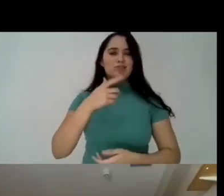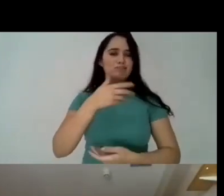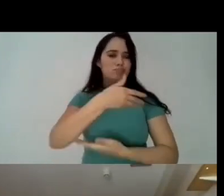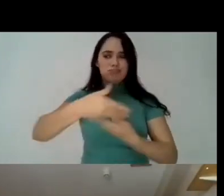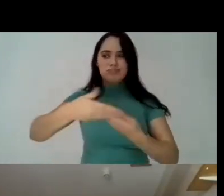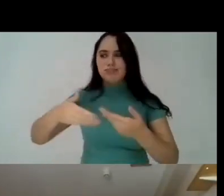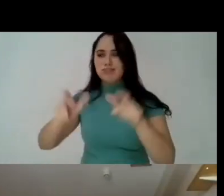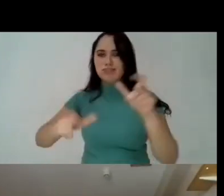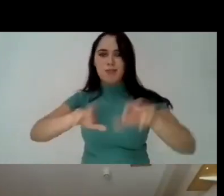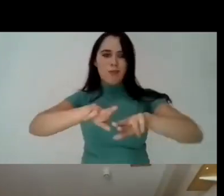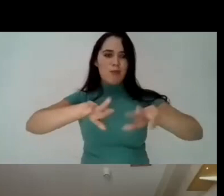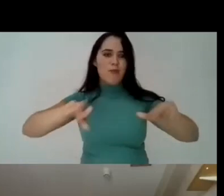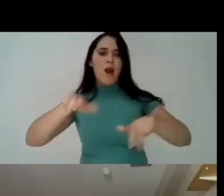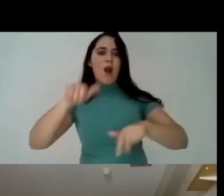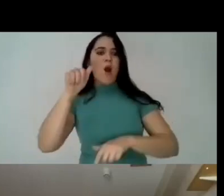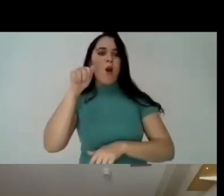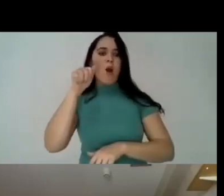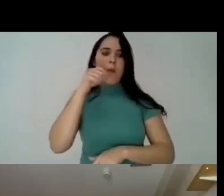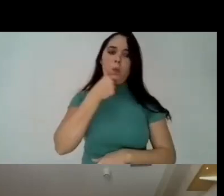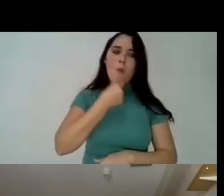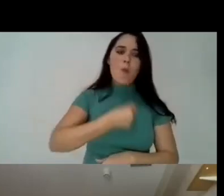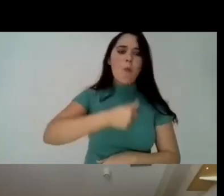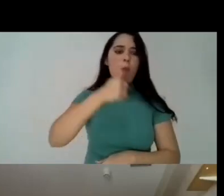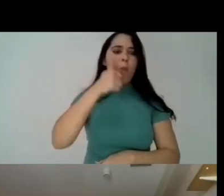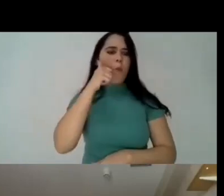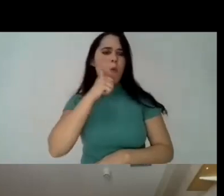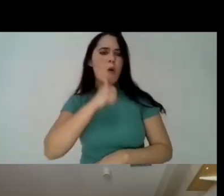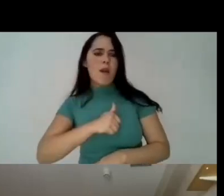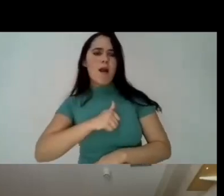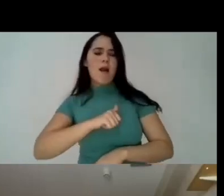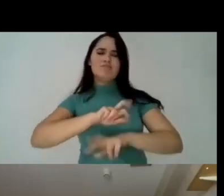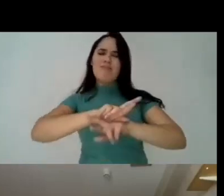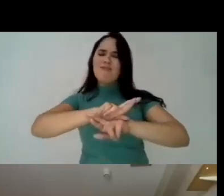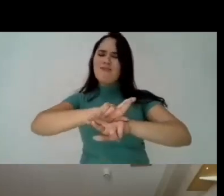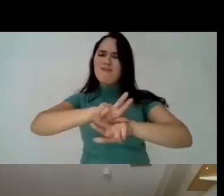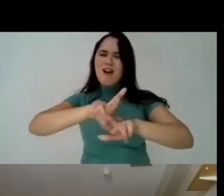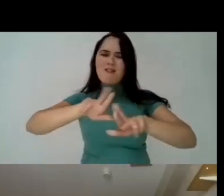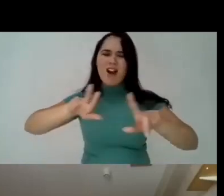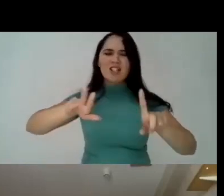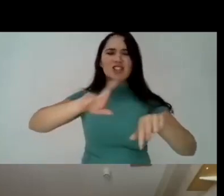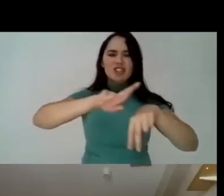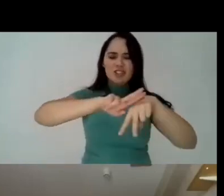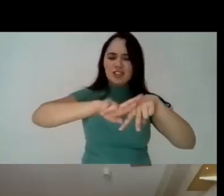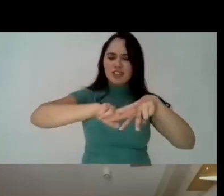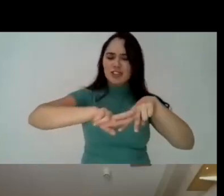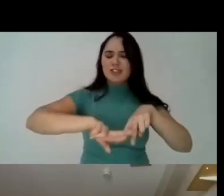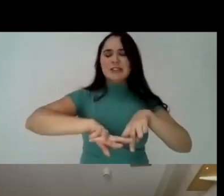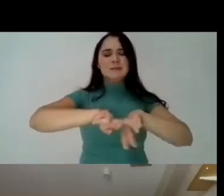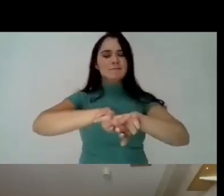particular humanity in that humanity is actually made up of